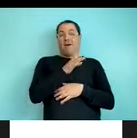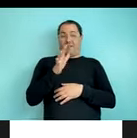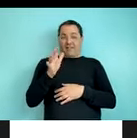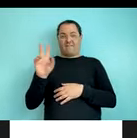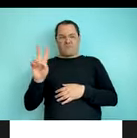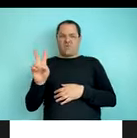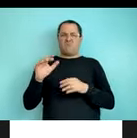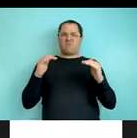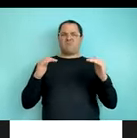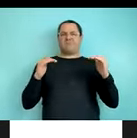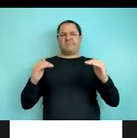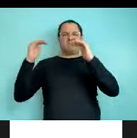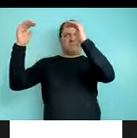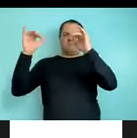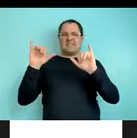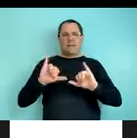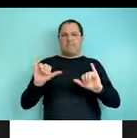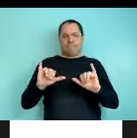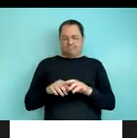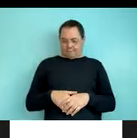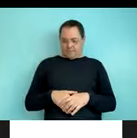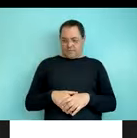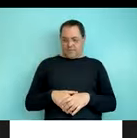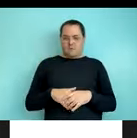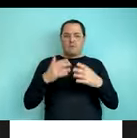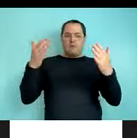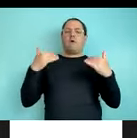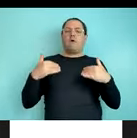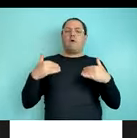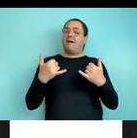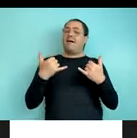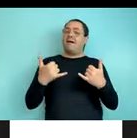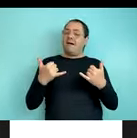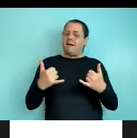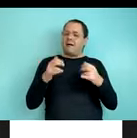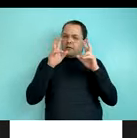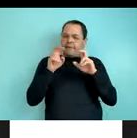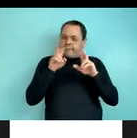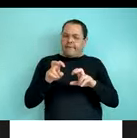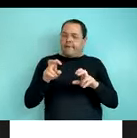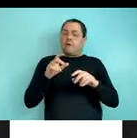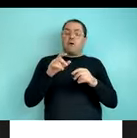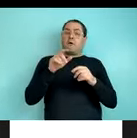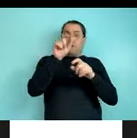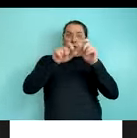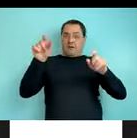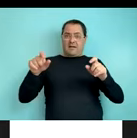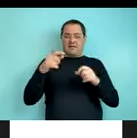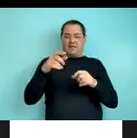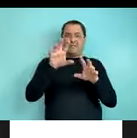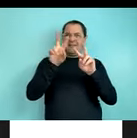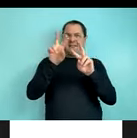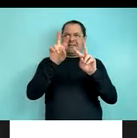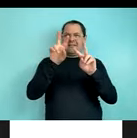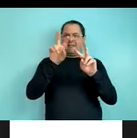Okay. So following others, the metric that we're going to use to get at this question of whether people are regularizing their input is an